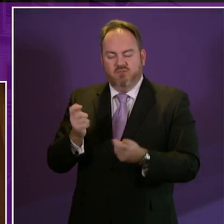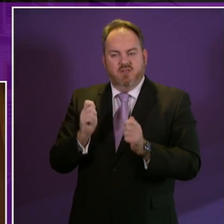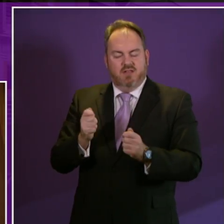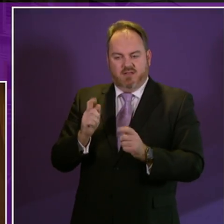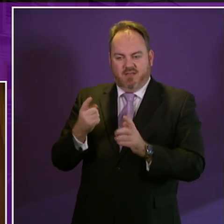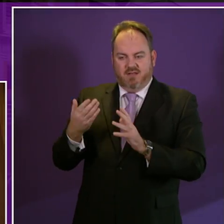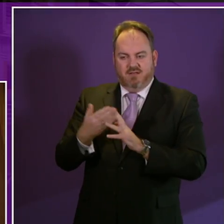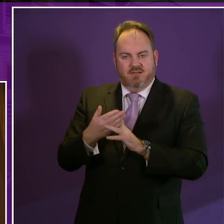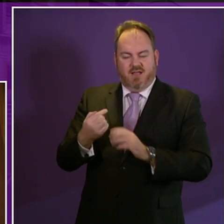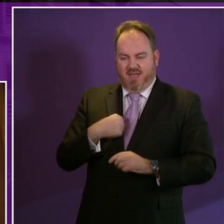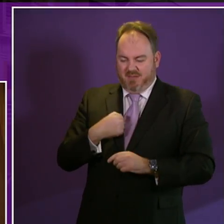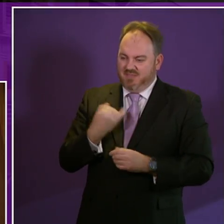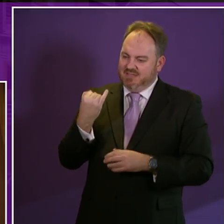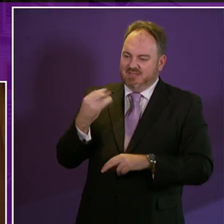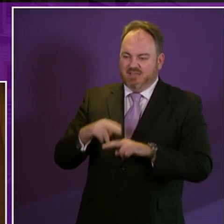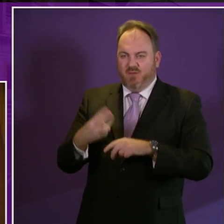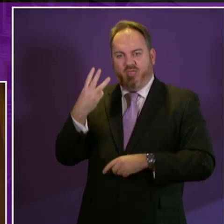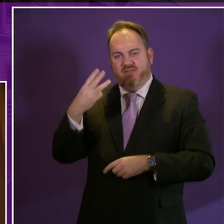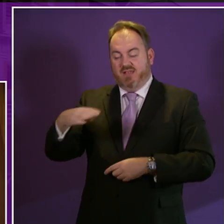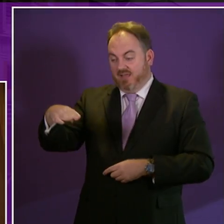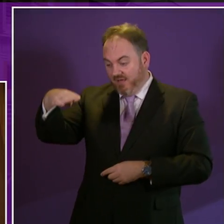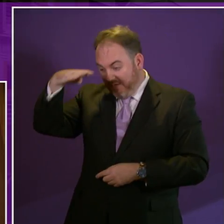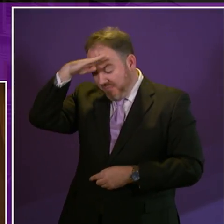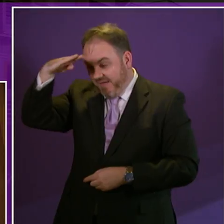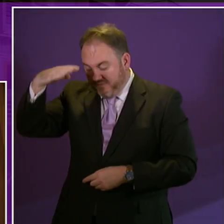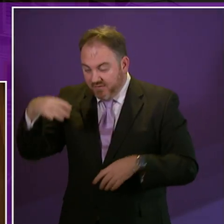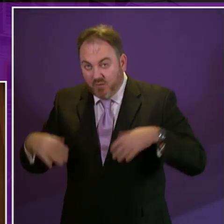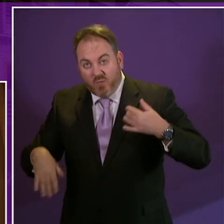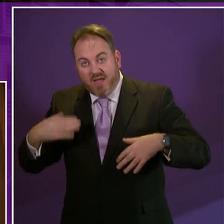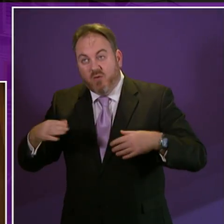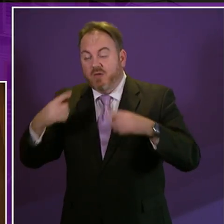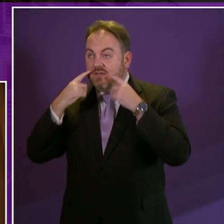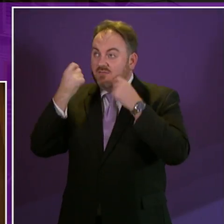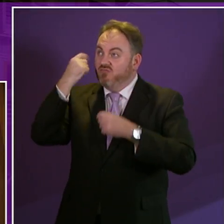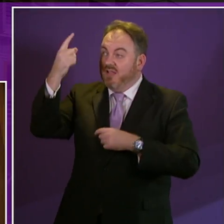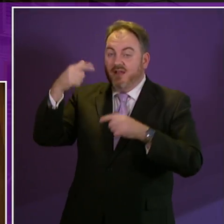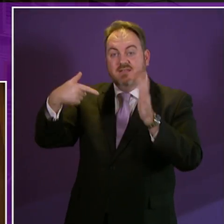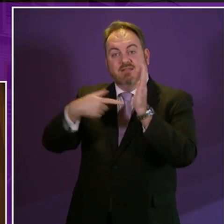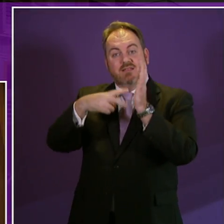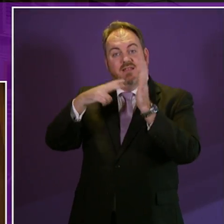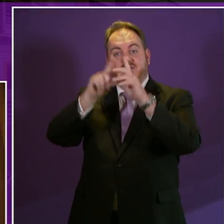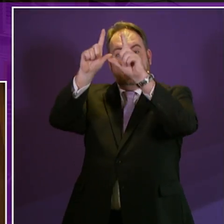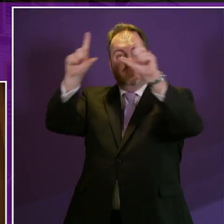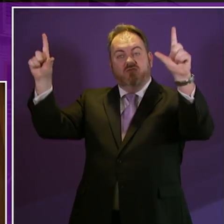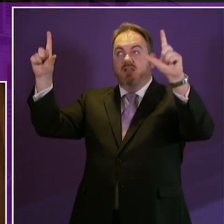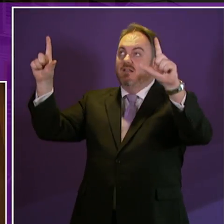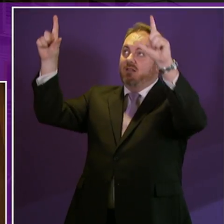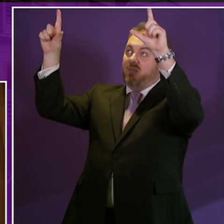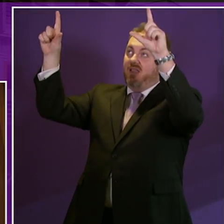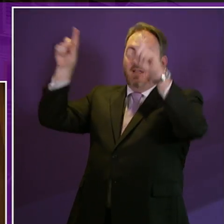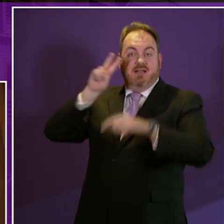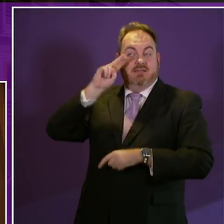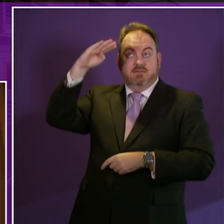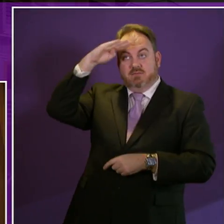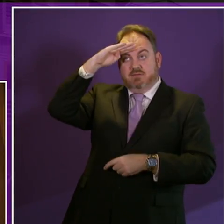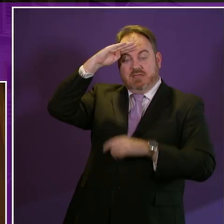person to be six foot three because I banged my head off of a monitor because I was unaware of it and couldn't see it. Now, the whole idea was this